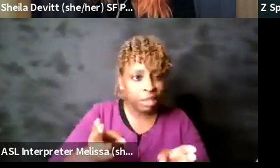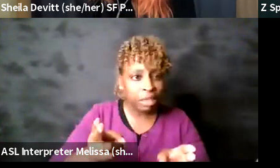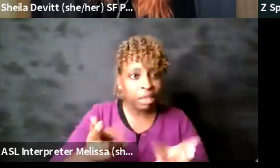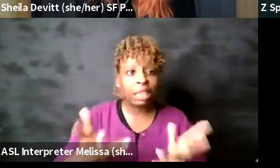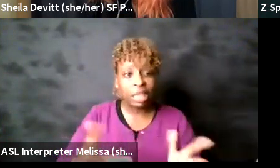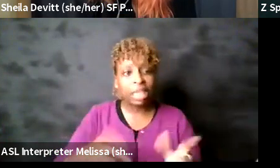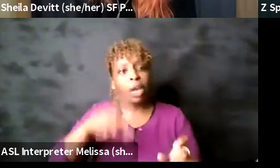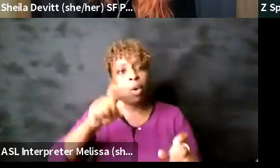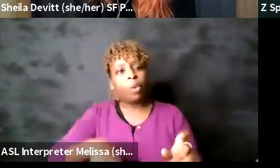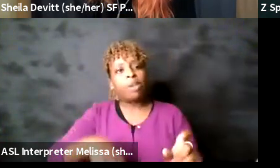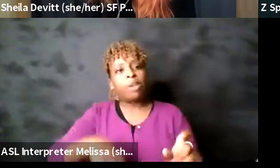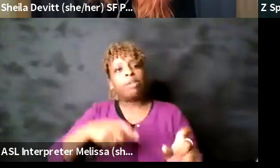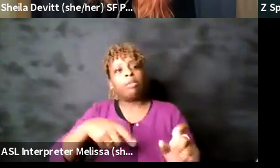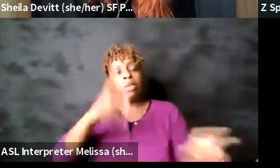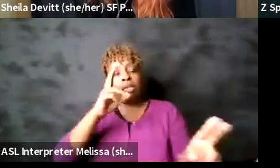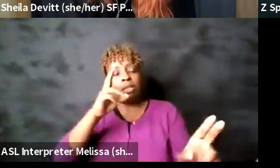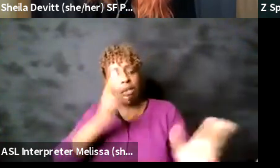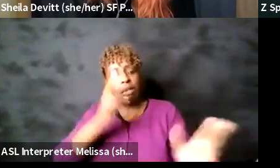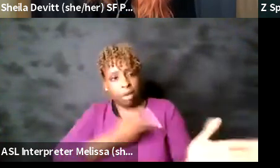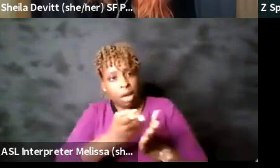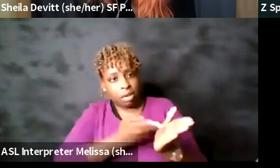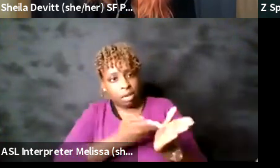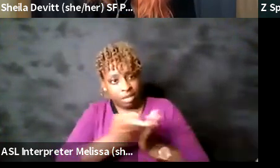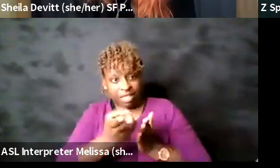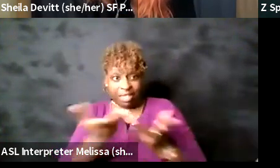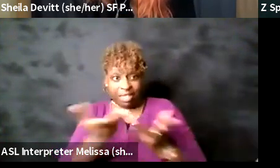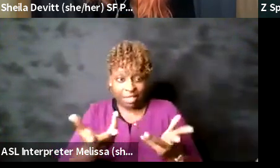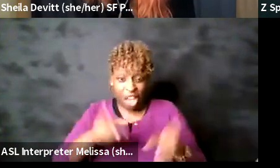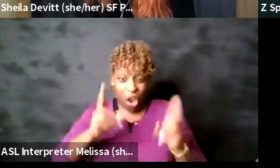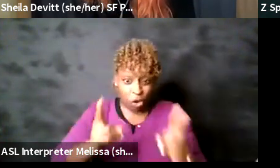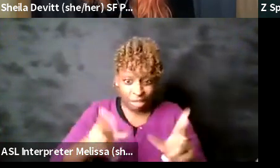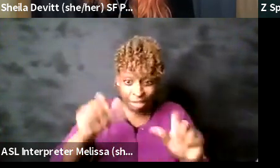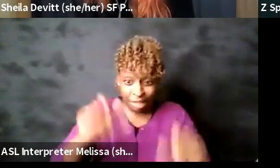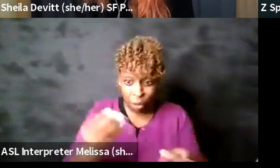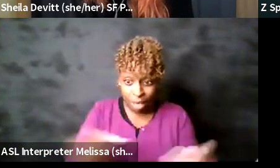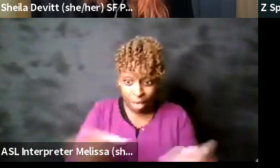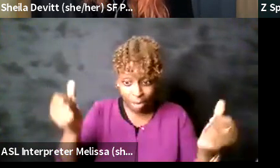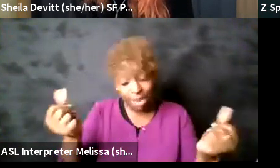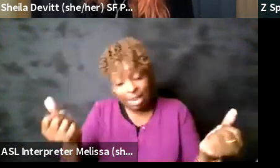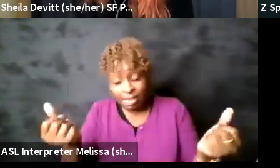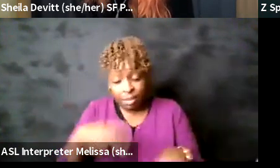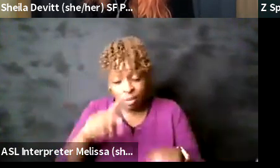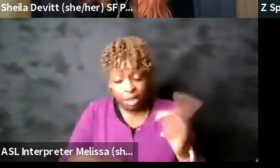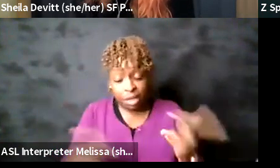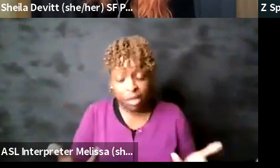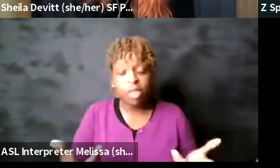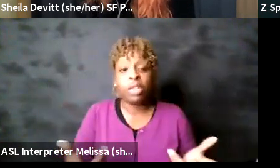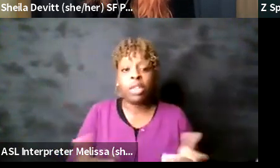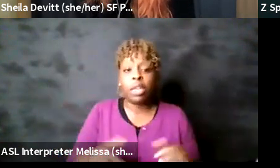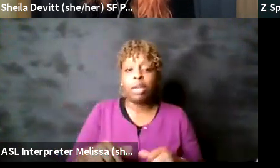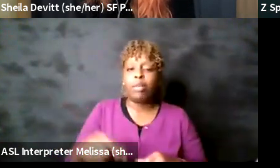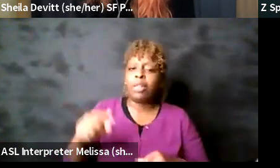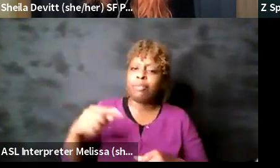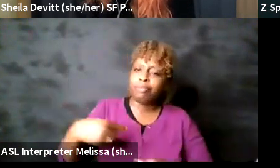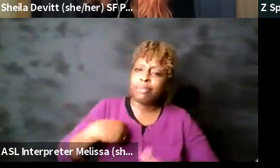urgency and I really feel that now that we're all starting theater and I'm like this is the exact same you know but I really appreciate you taking the moment to